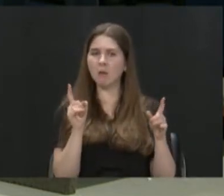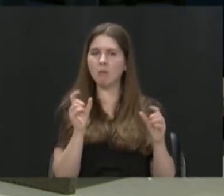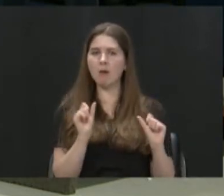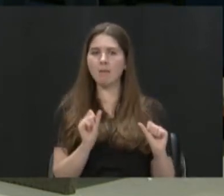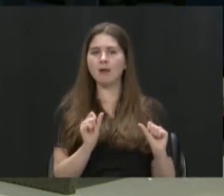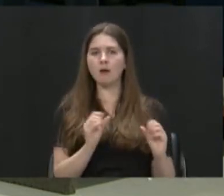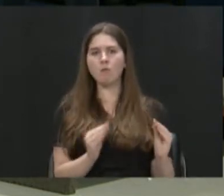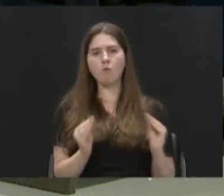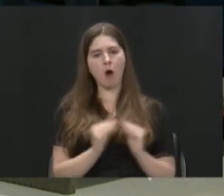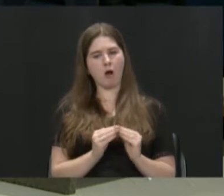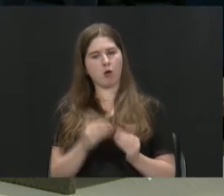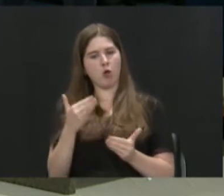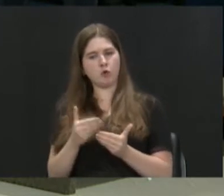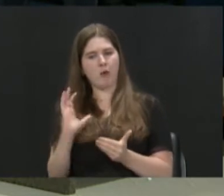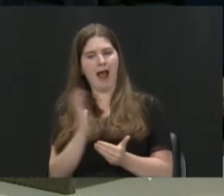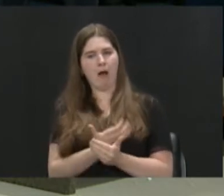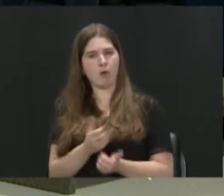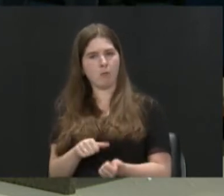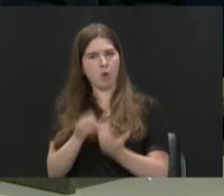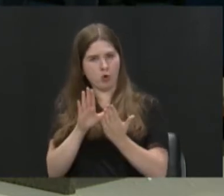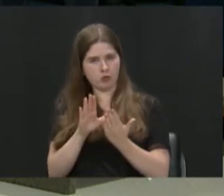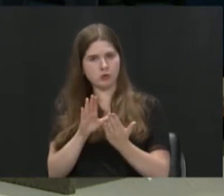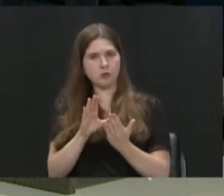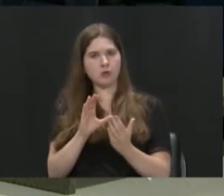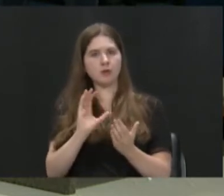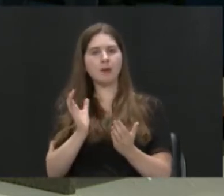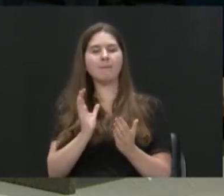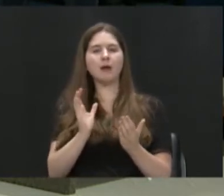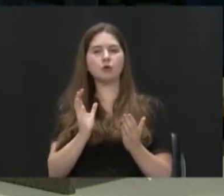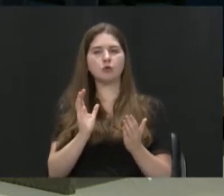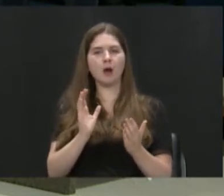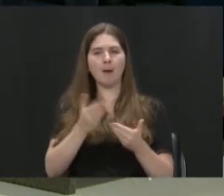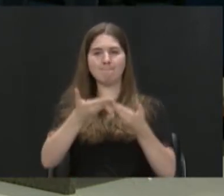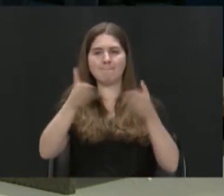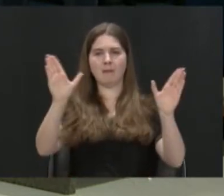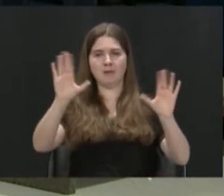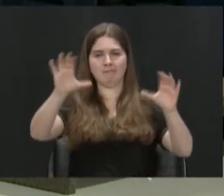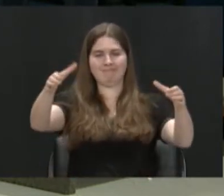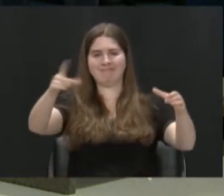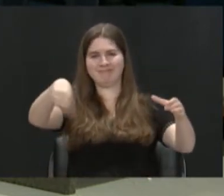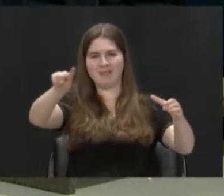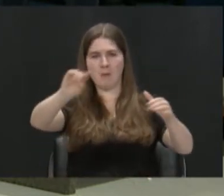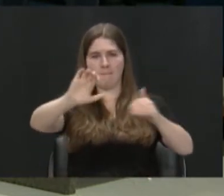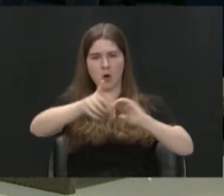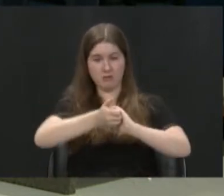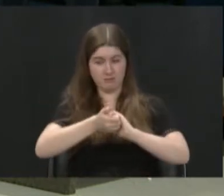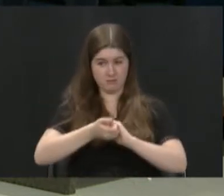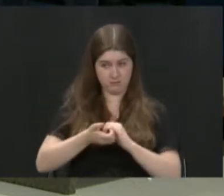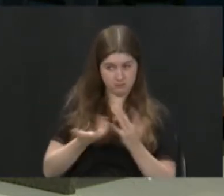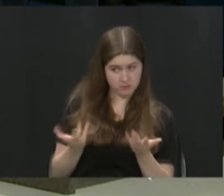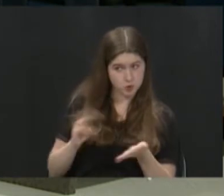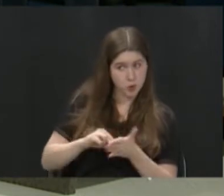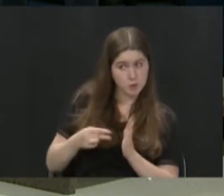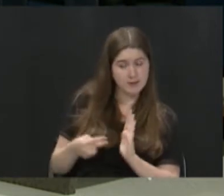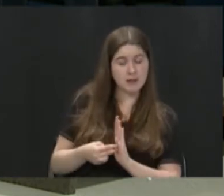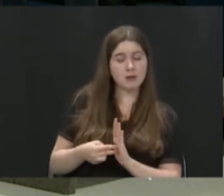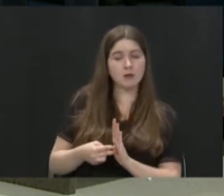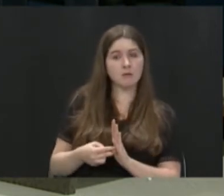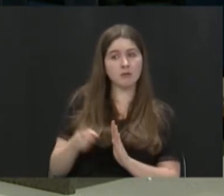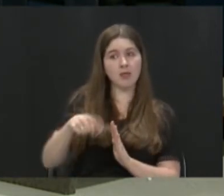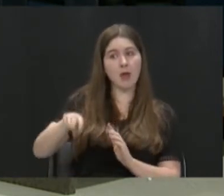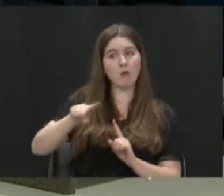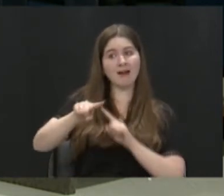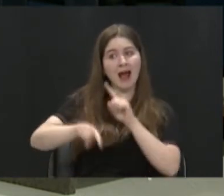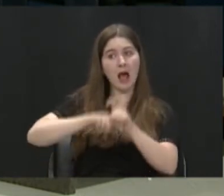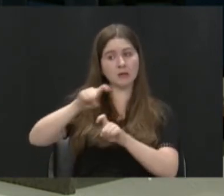closer to the way we approach things than our public sector partners, right? And by that you mean that they would ask about